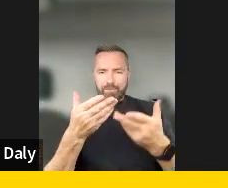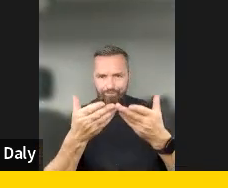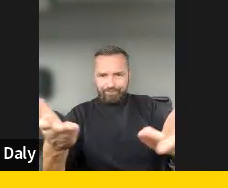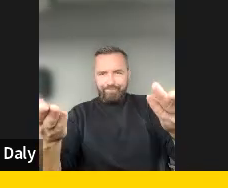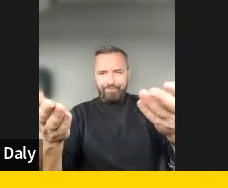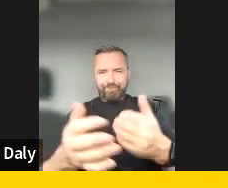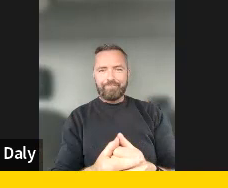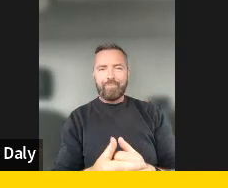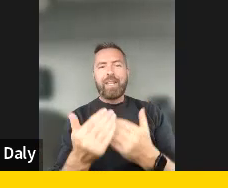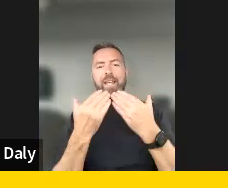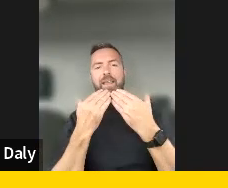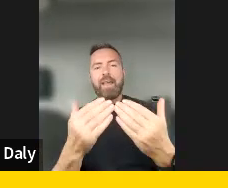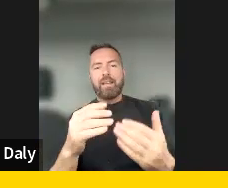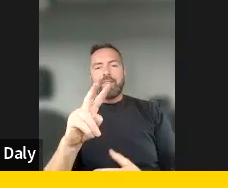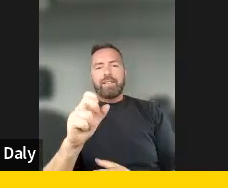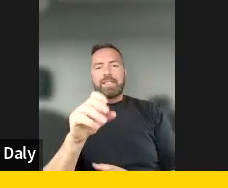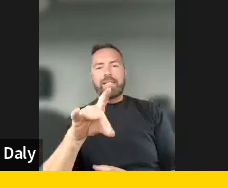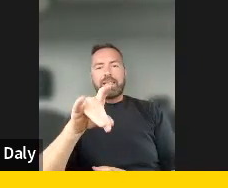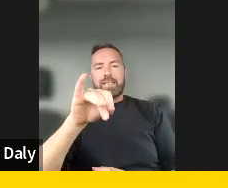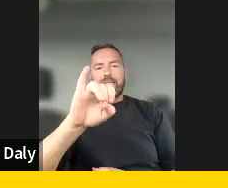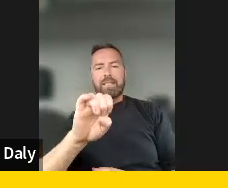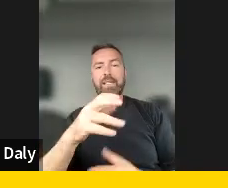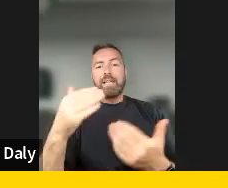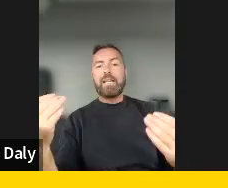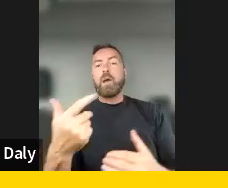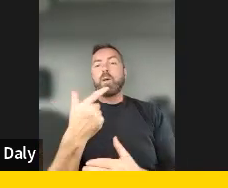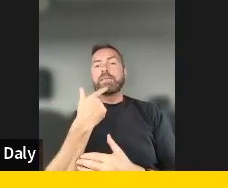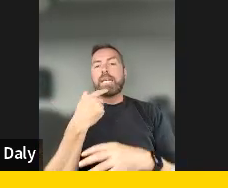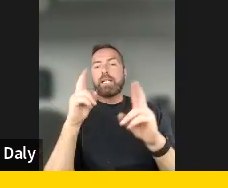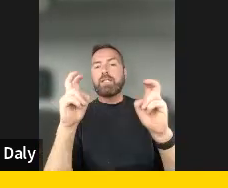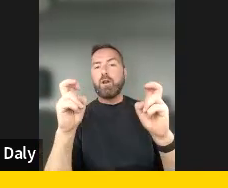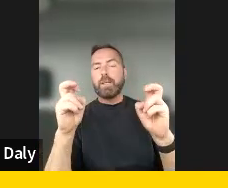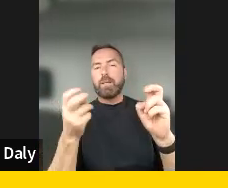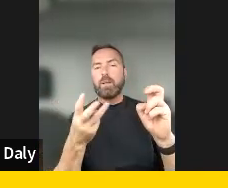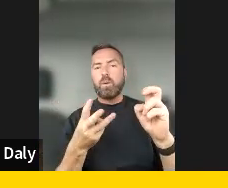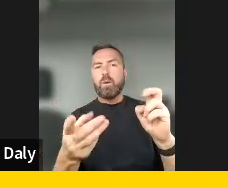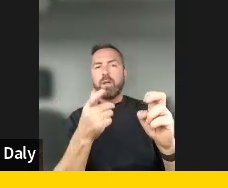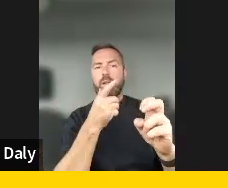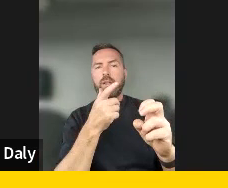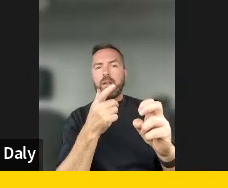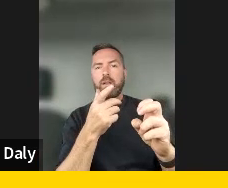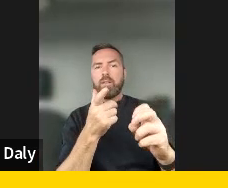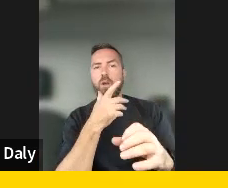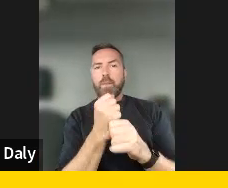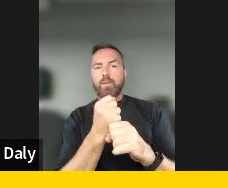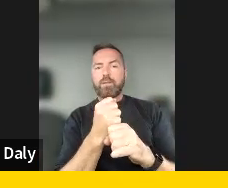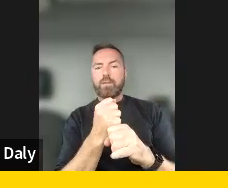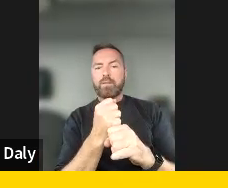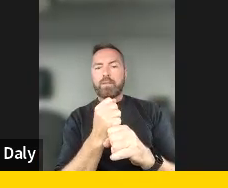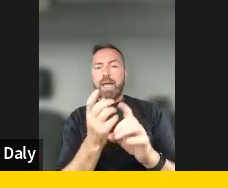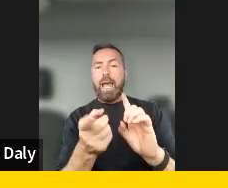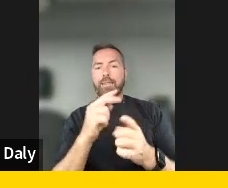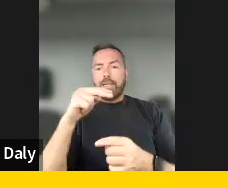Thank you, Vasiliki. So now the second topic that we tackled as NGOs was digital